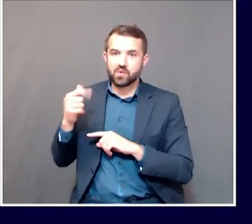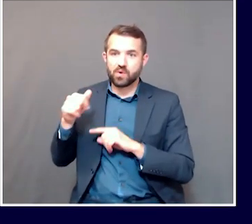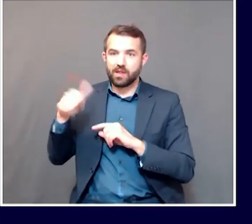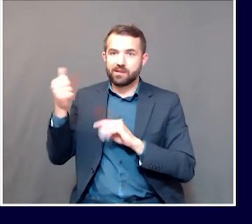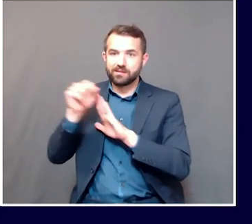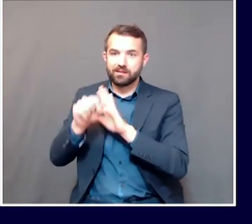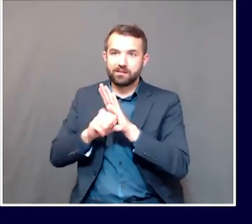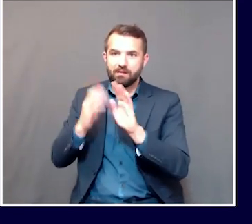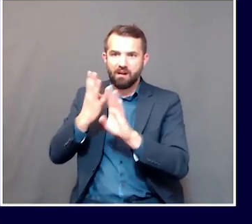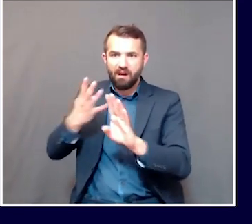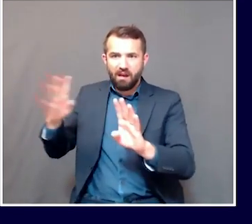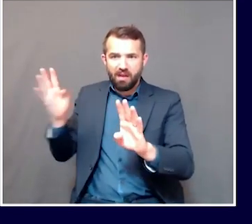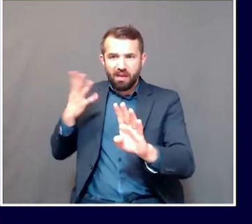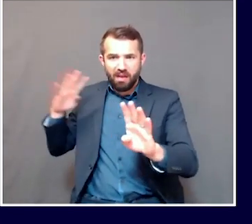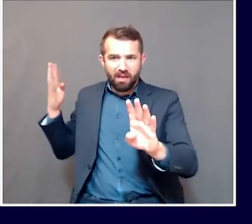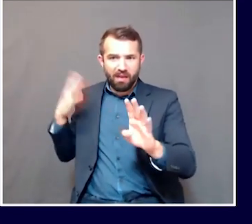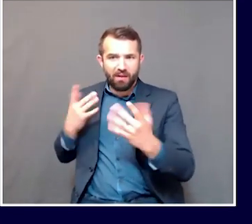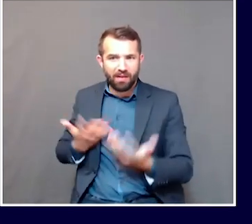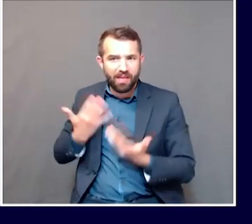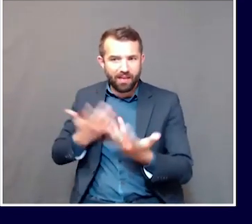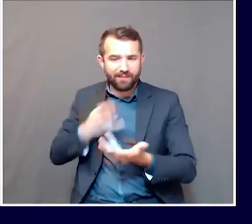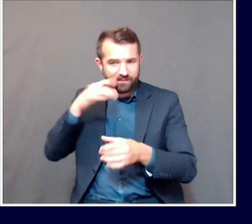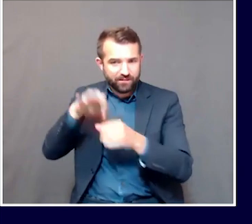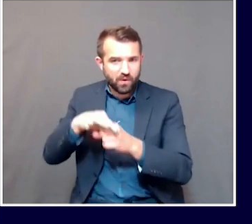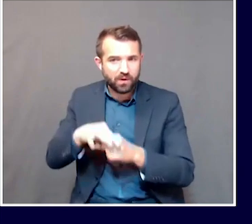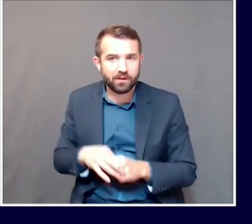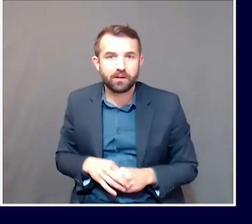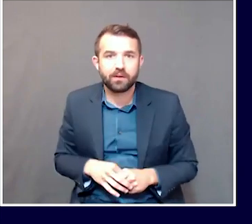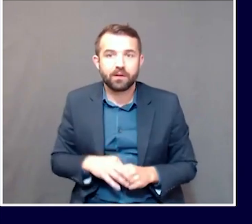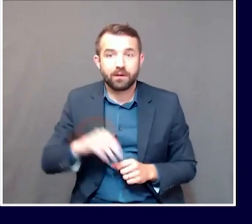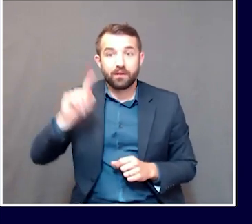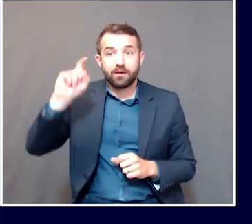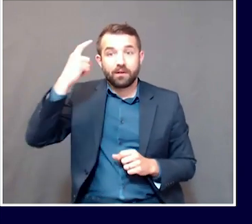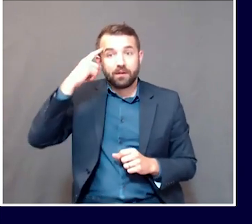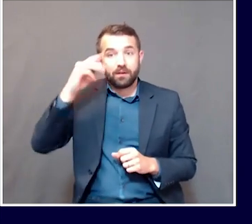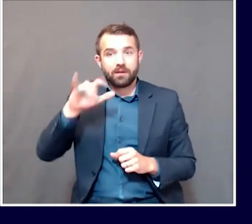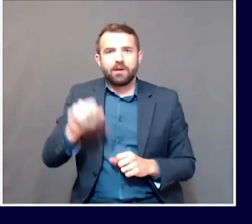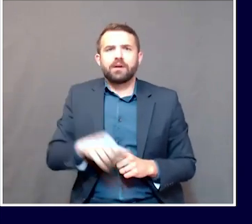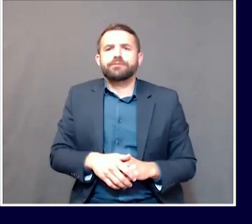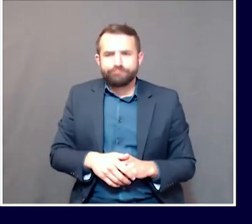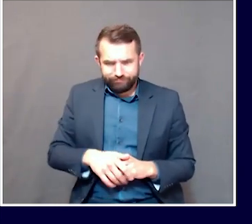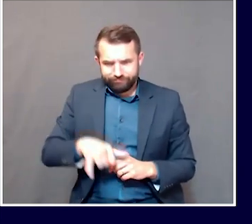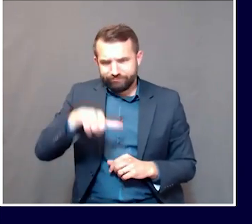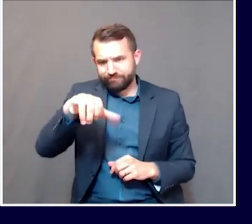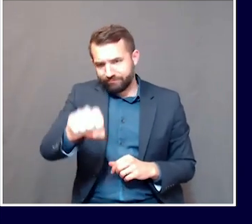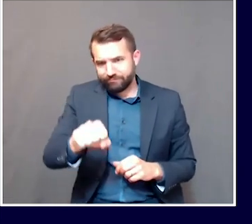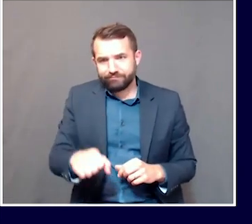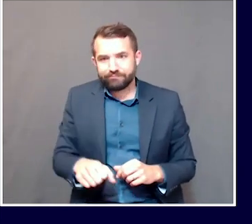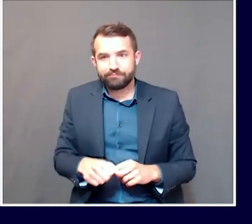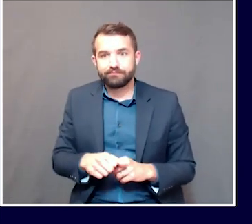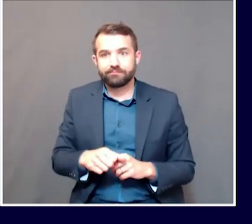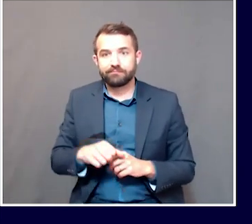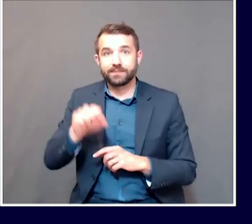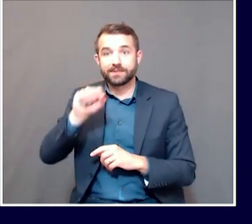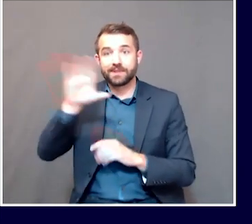Yes. Yes. And I have talked to the Secretary of State, Matt Dunlap, a number of times, and we are